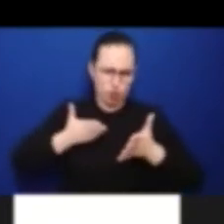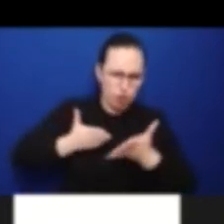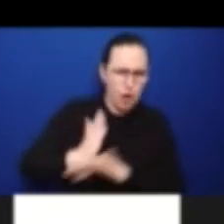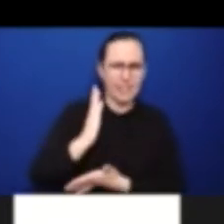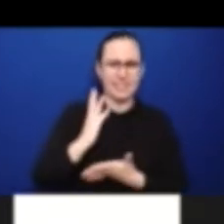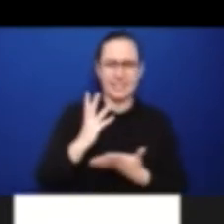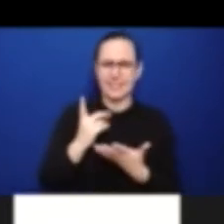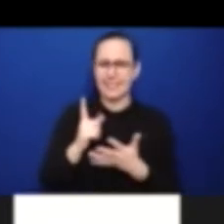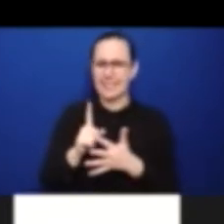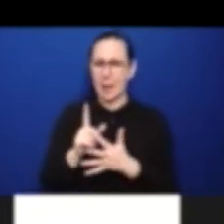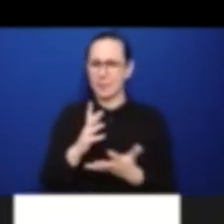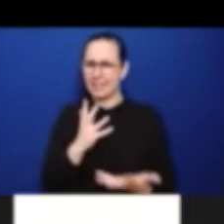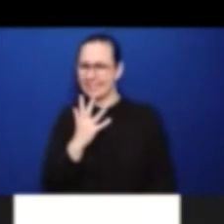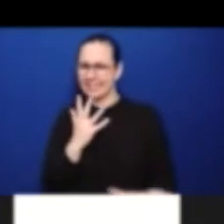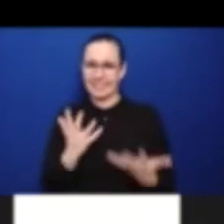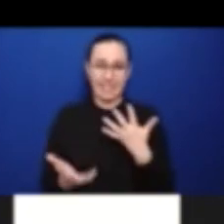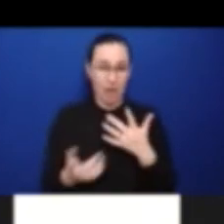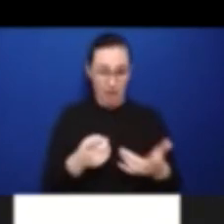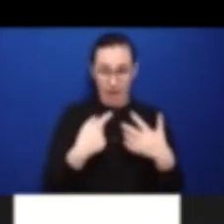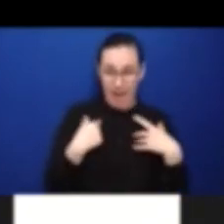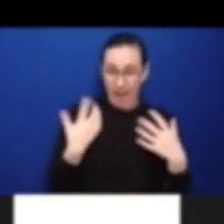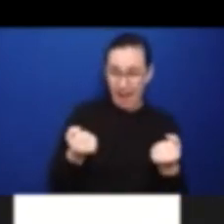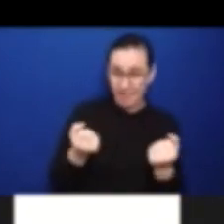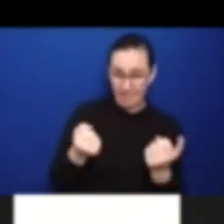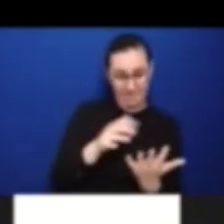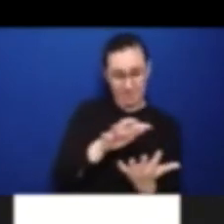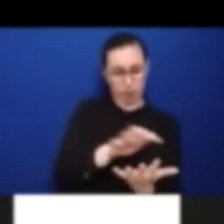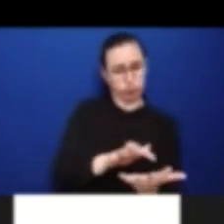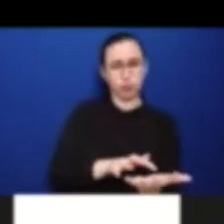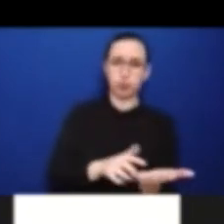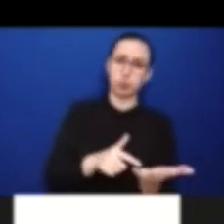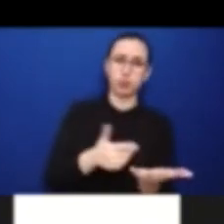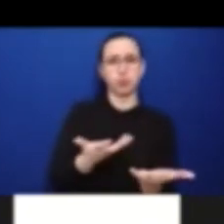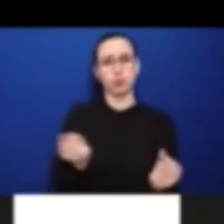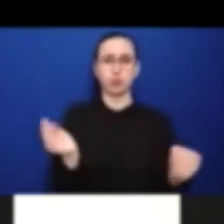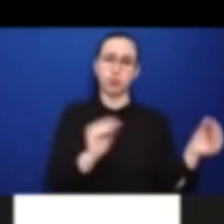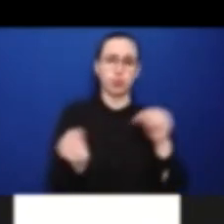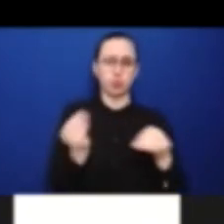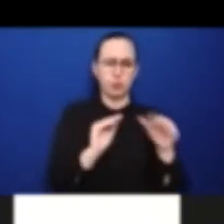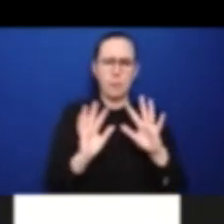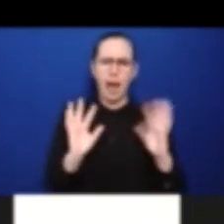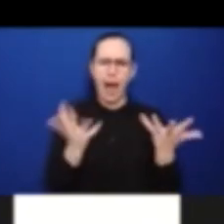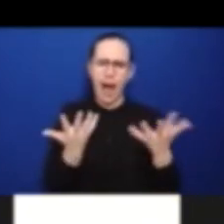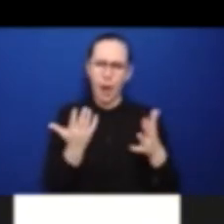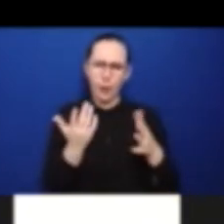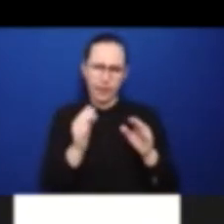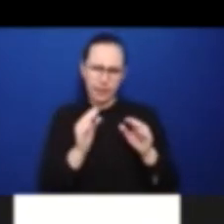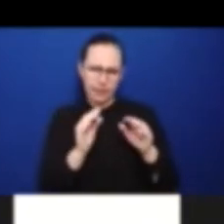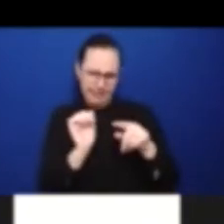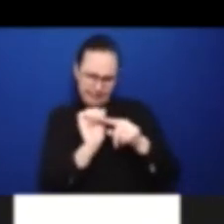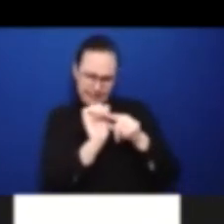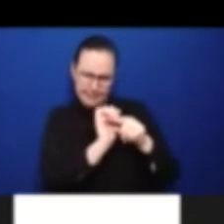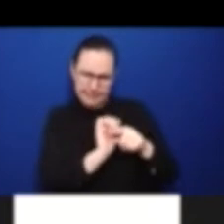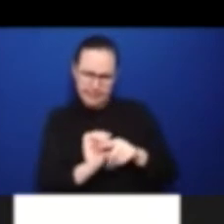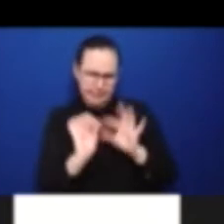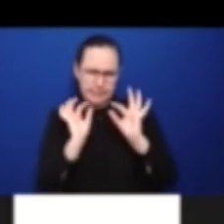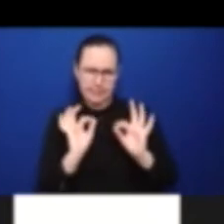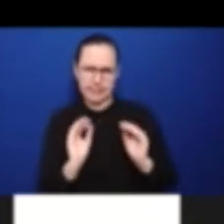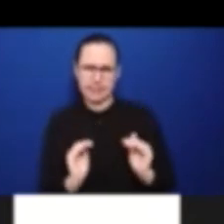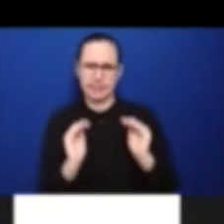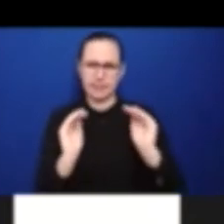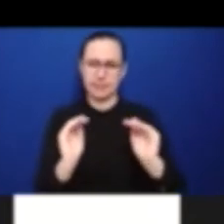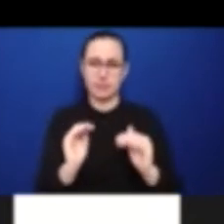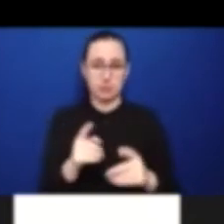convention, how can we improve it? So it became not a question of yes or no,